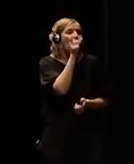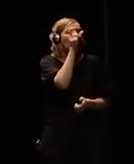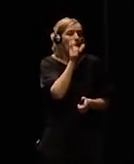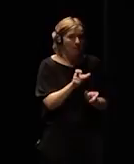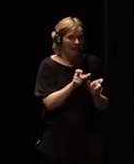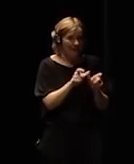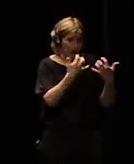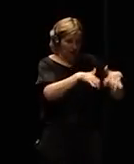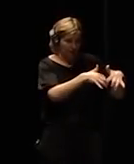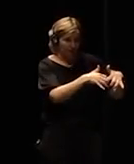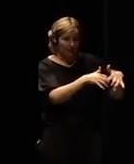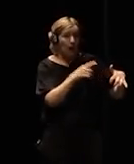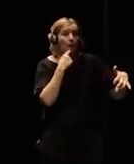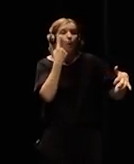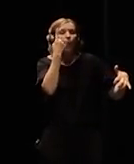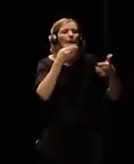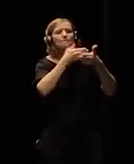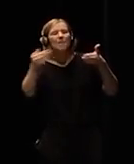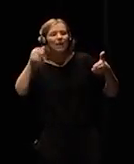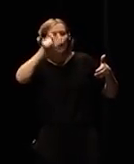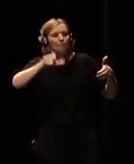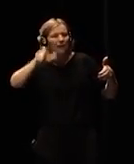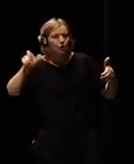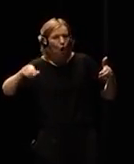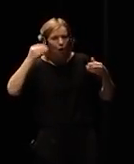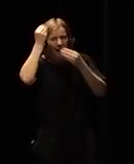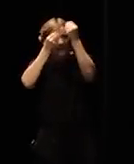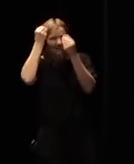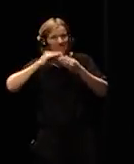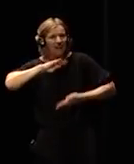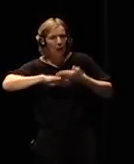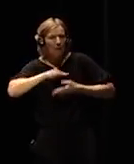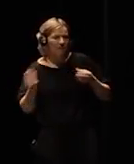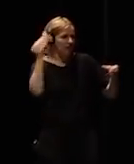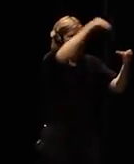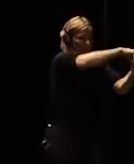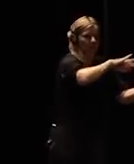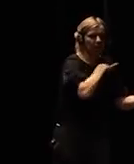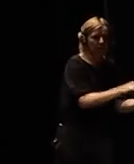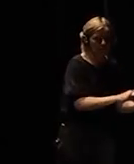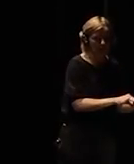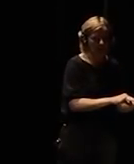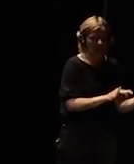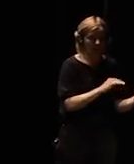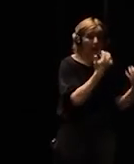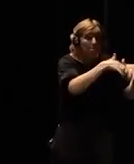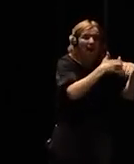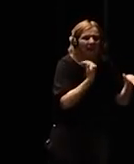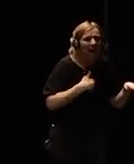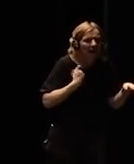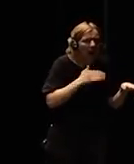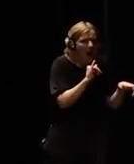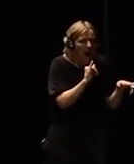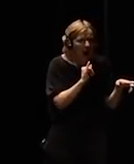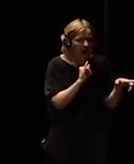machine exists today it's like 500 million euros and takes the whole electricity of a small city that